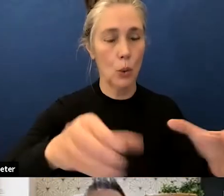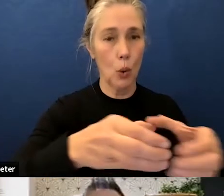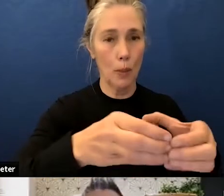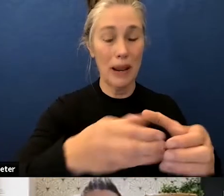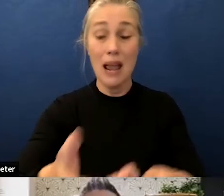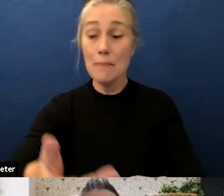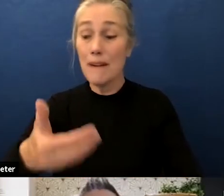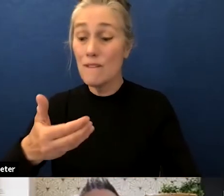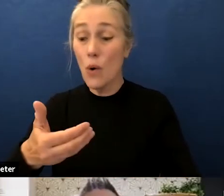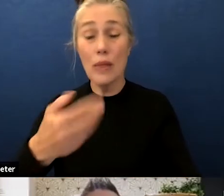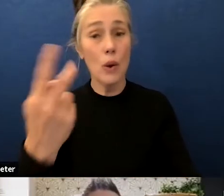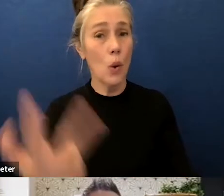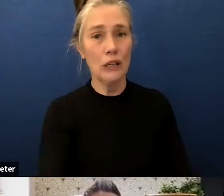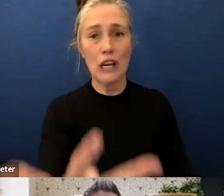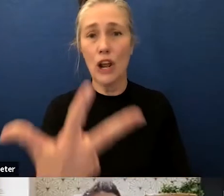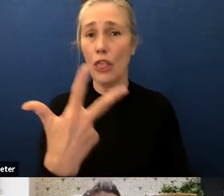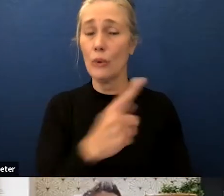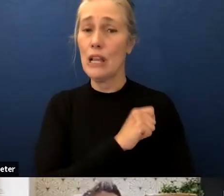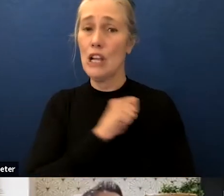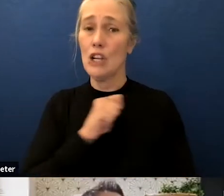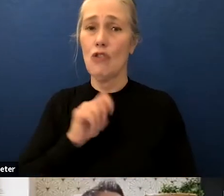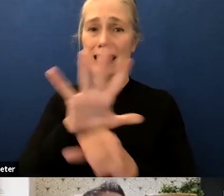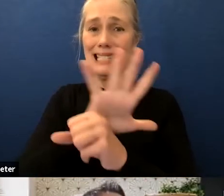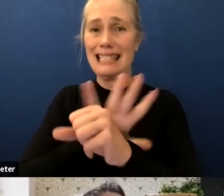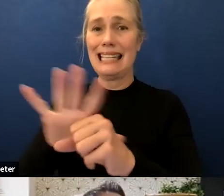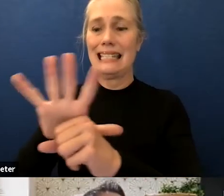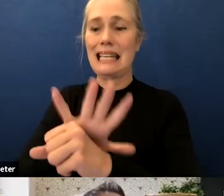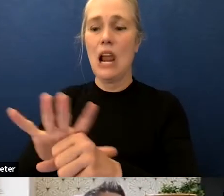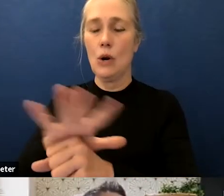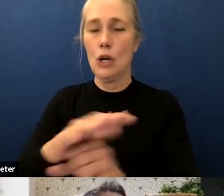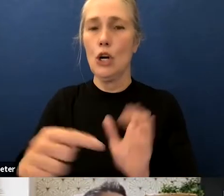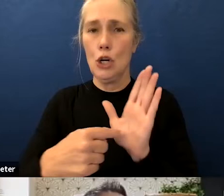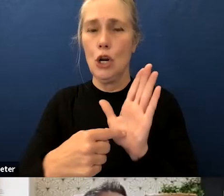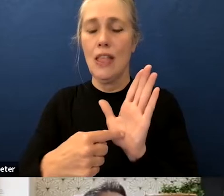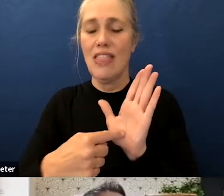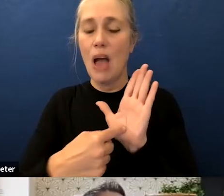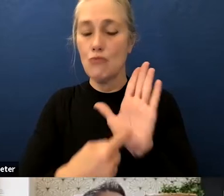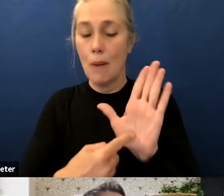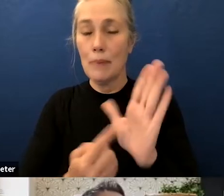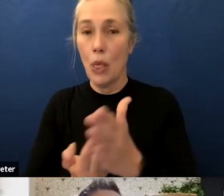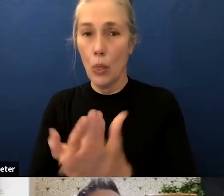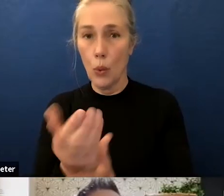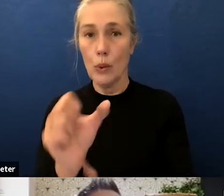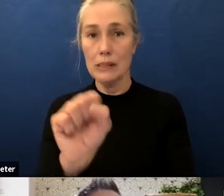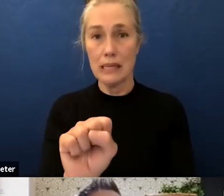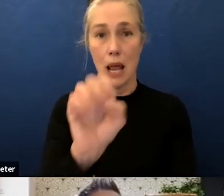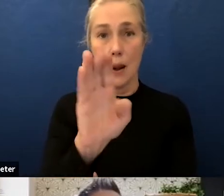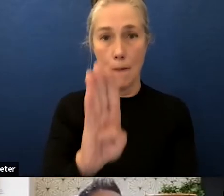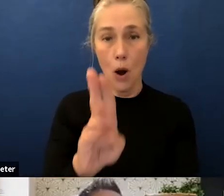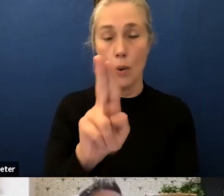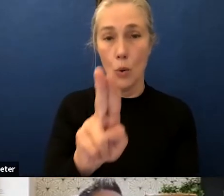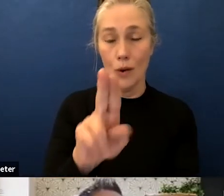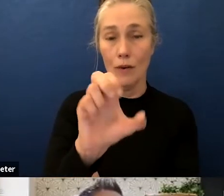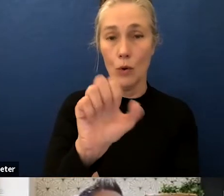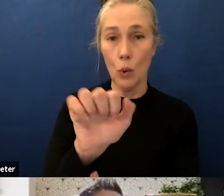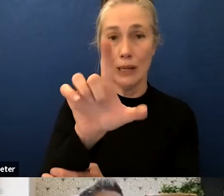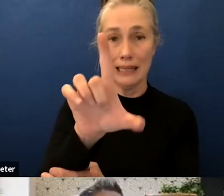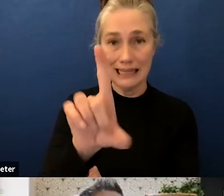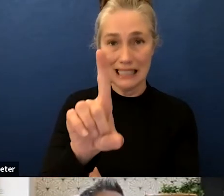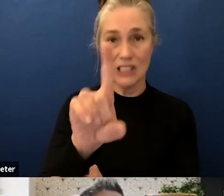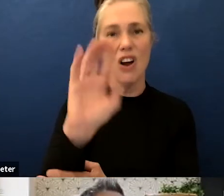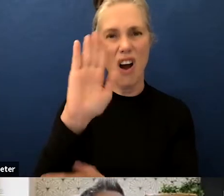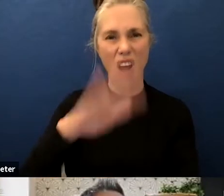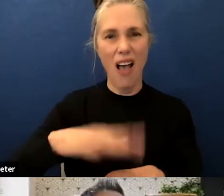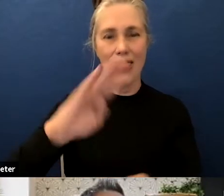three trusty areas that are represented in the santa barbara unified um map